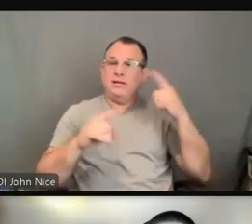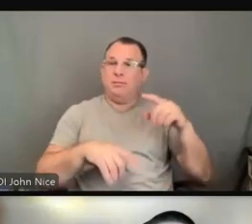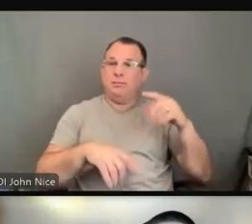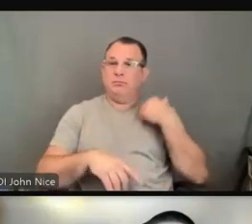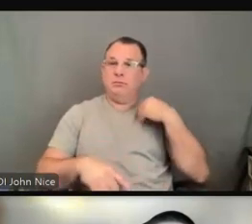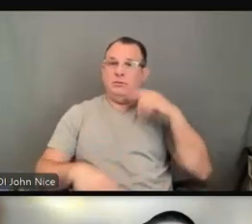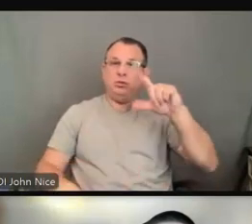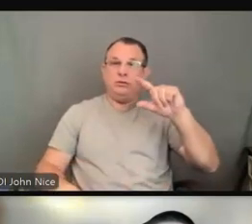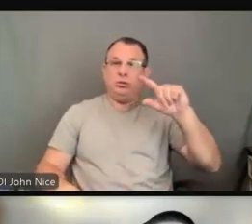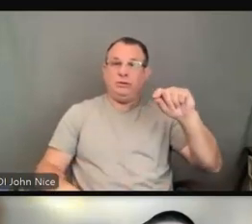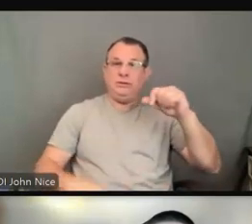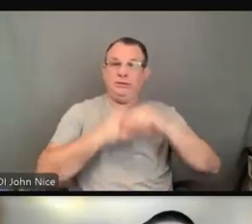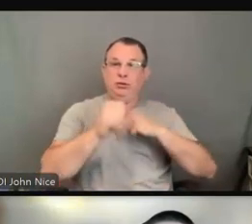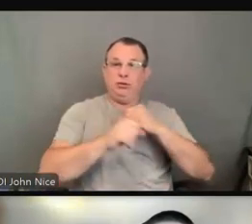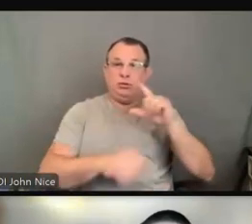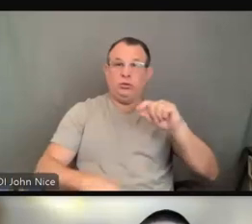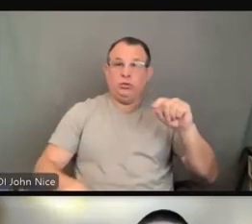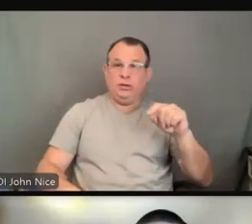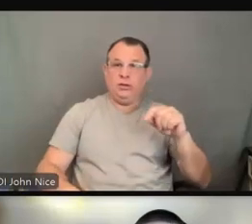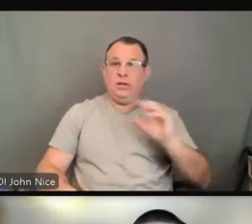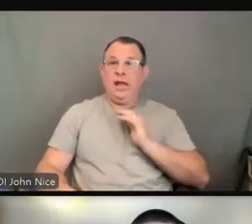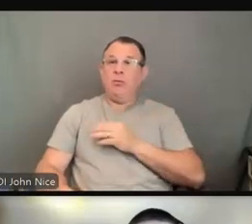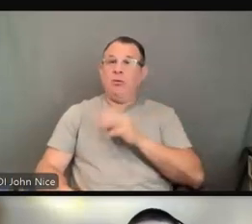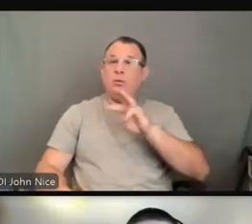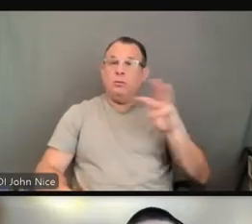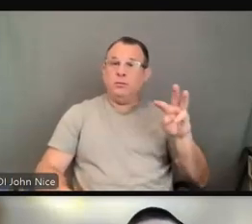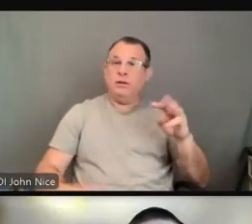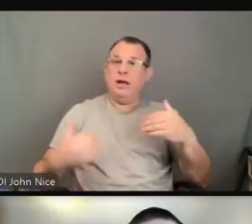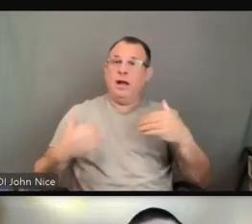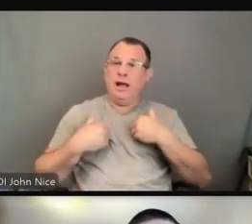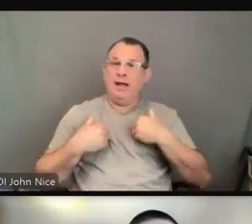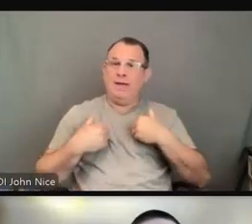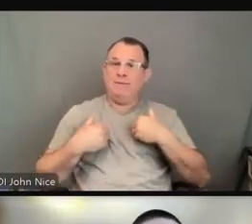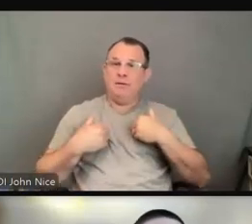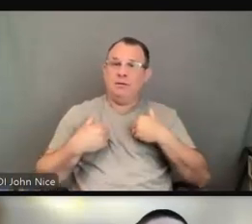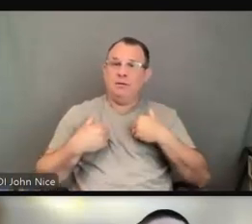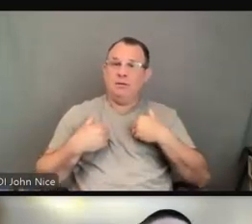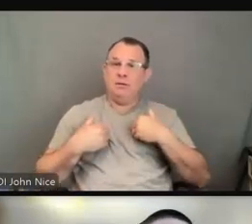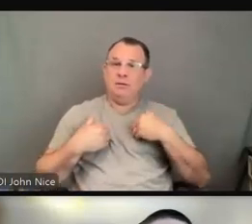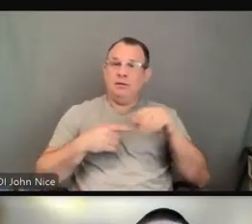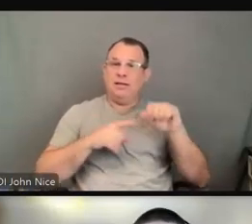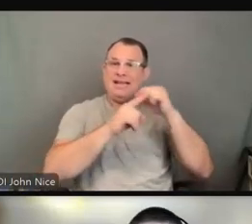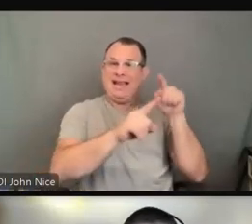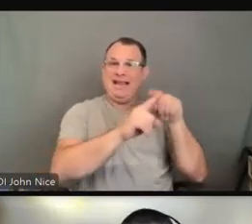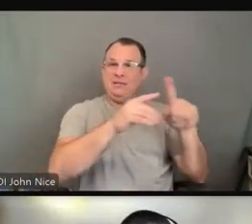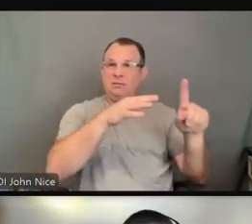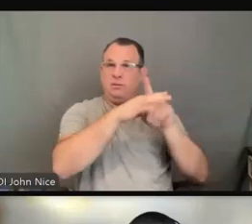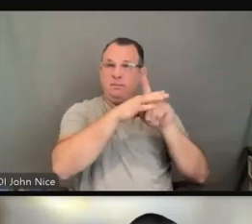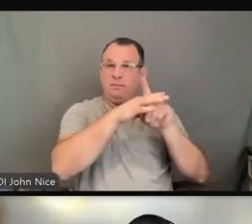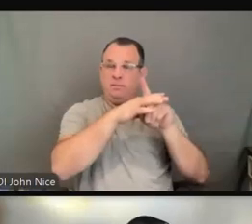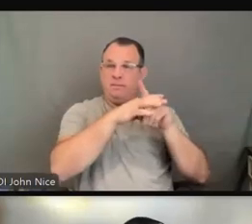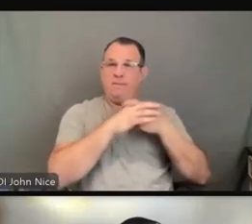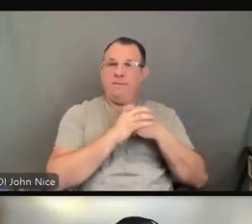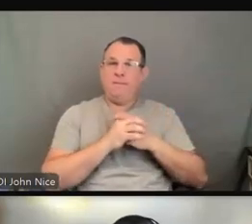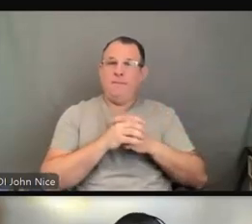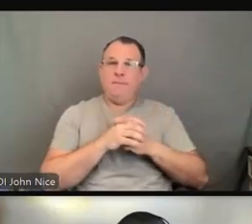case can be found on our website, as I think the next one can be also. If you go to our website, I will put that into the